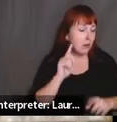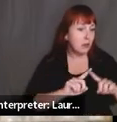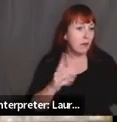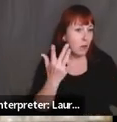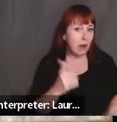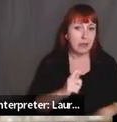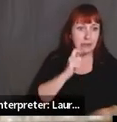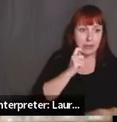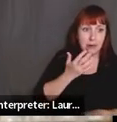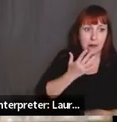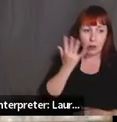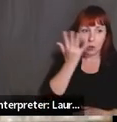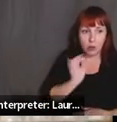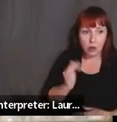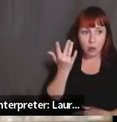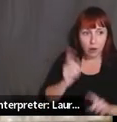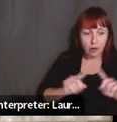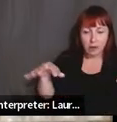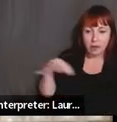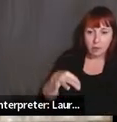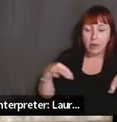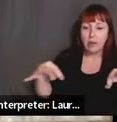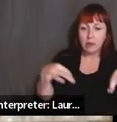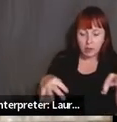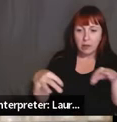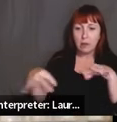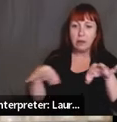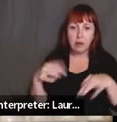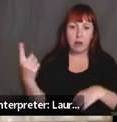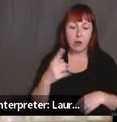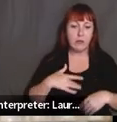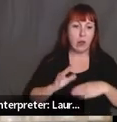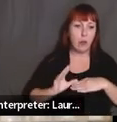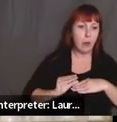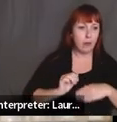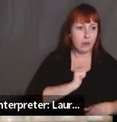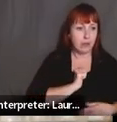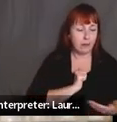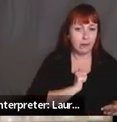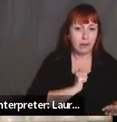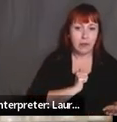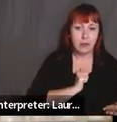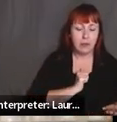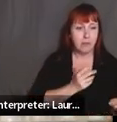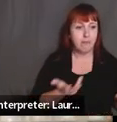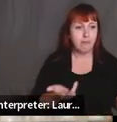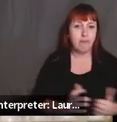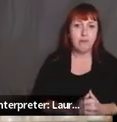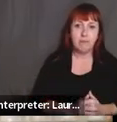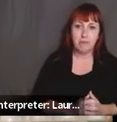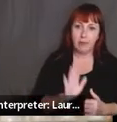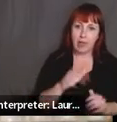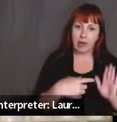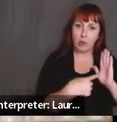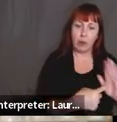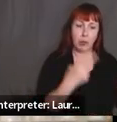skin color is a certain way was always so belittling to me. So I think that representation is